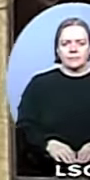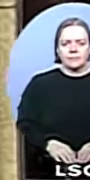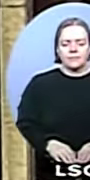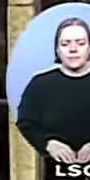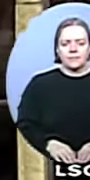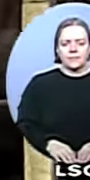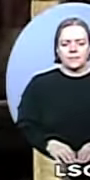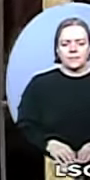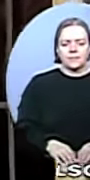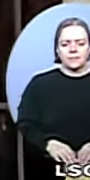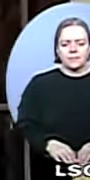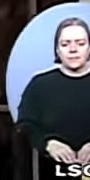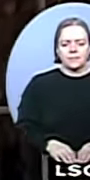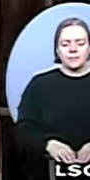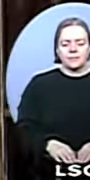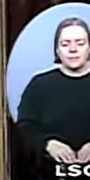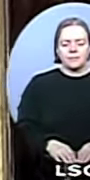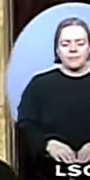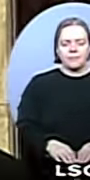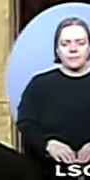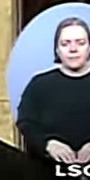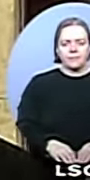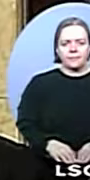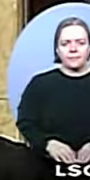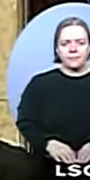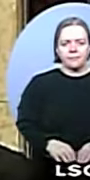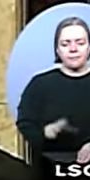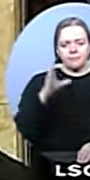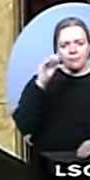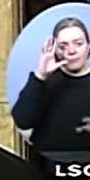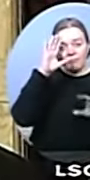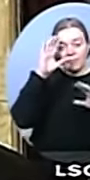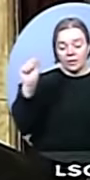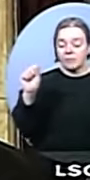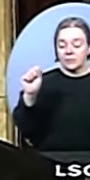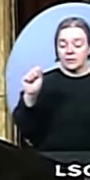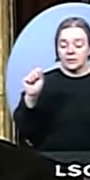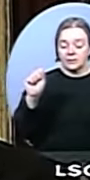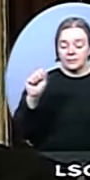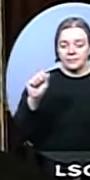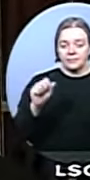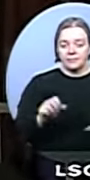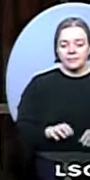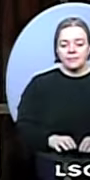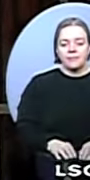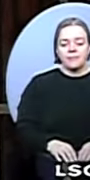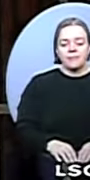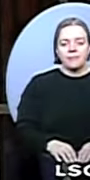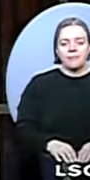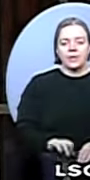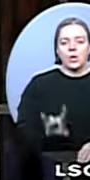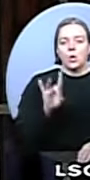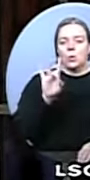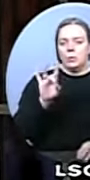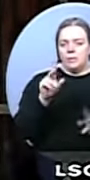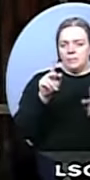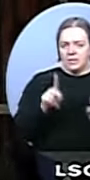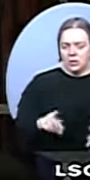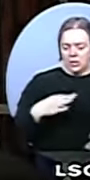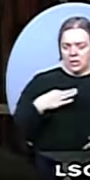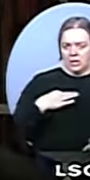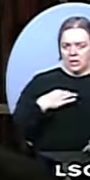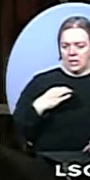The honourable member for Thomas James Bay. Qualified candidate shortlisted and interviewed for the position of CRTC vice chair, and Tom